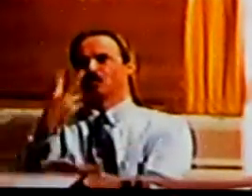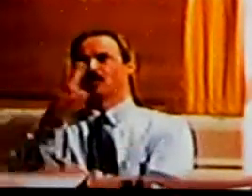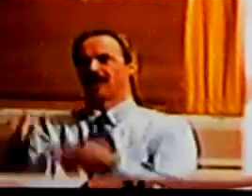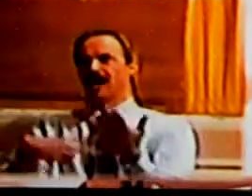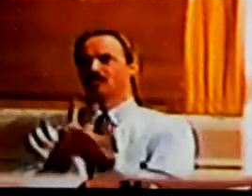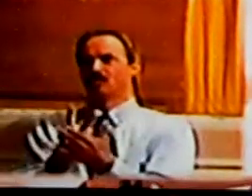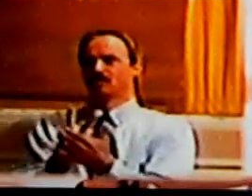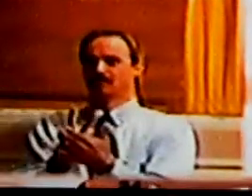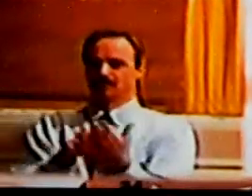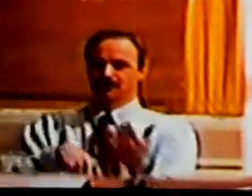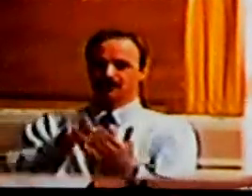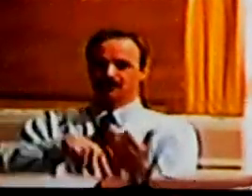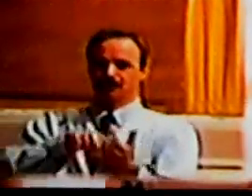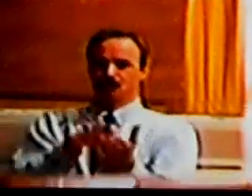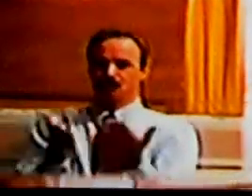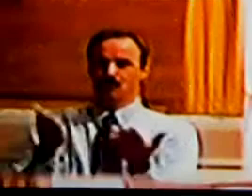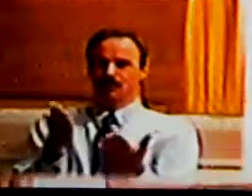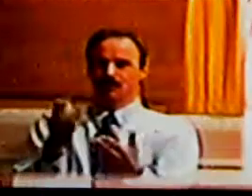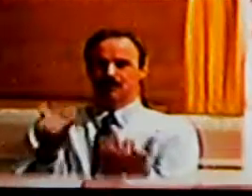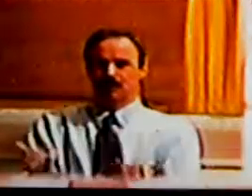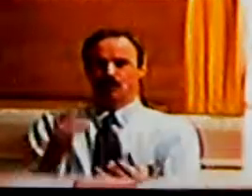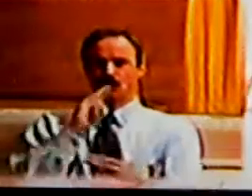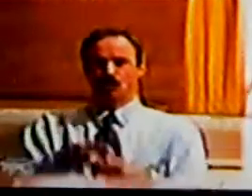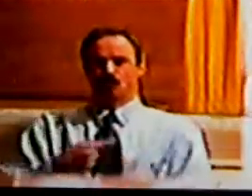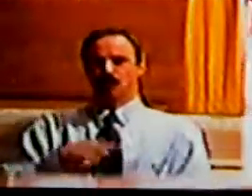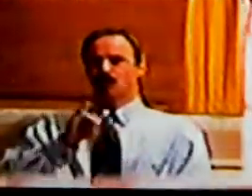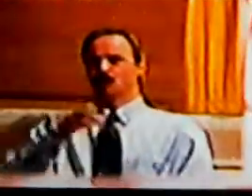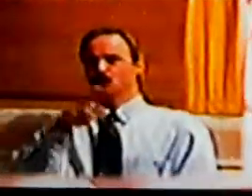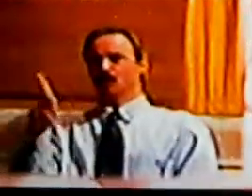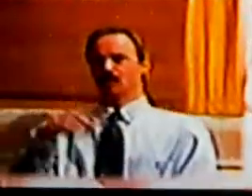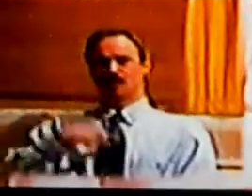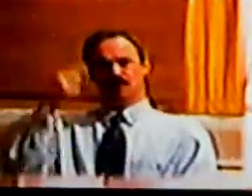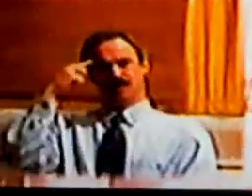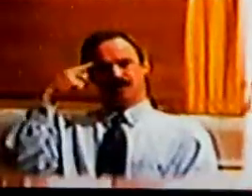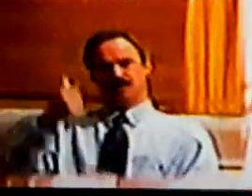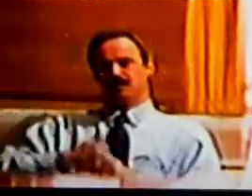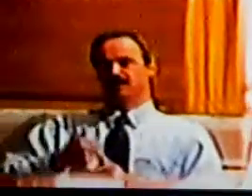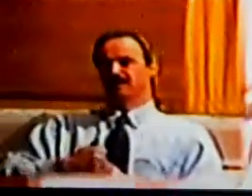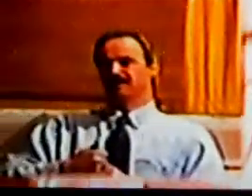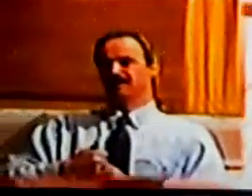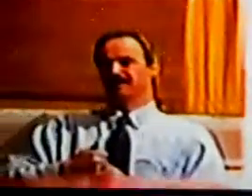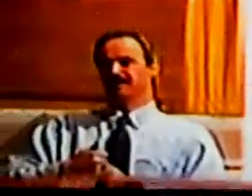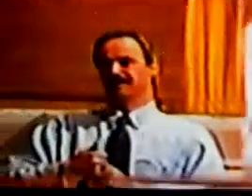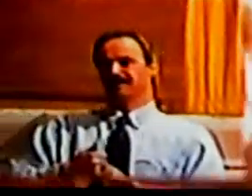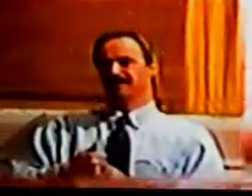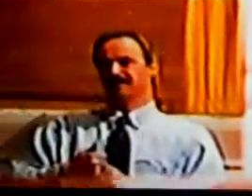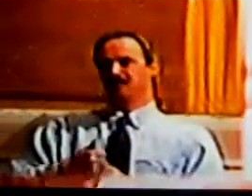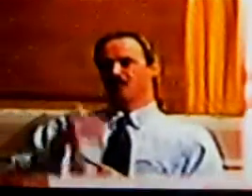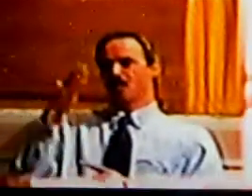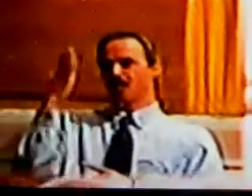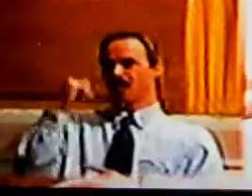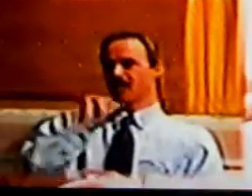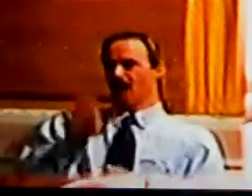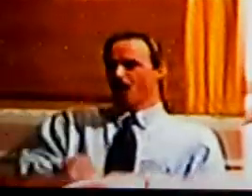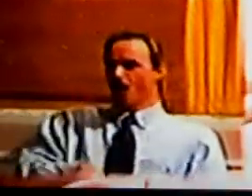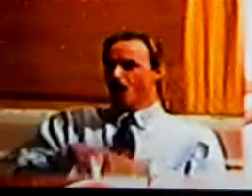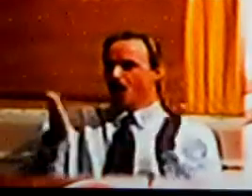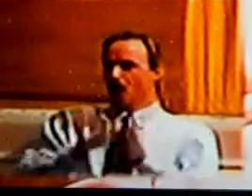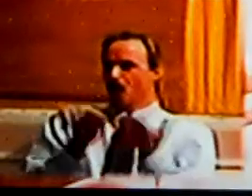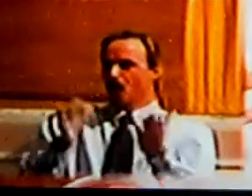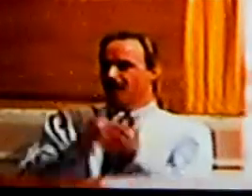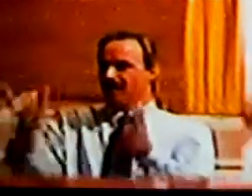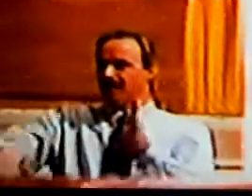and i'm thinking to myself why didn't he open the book with that paragraph